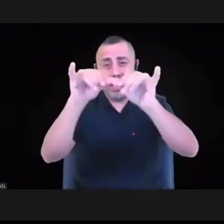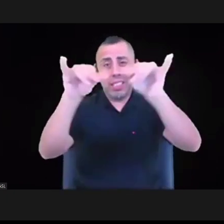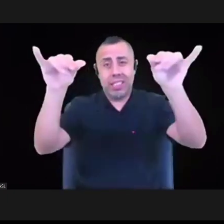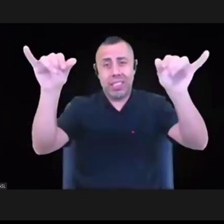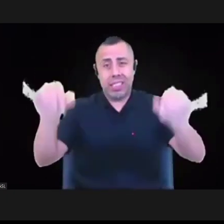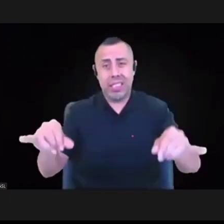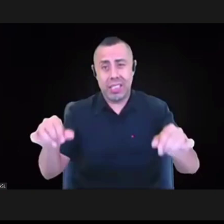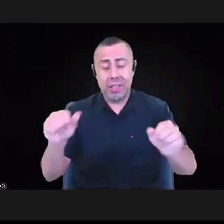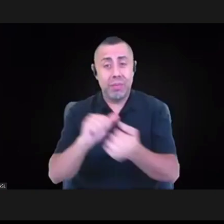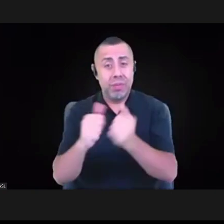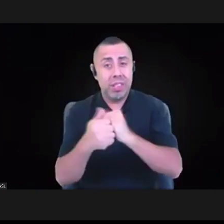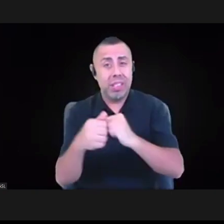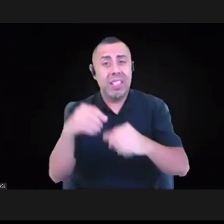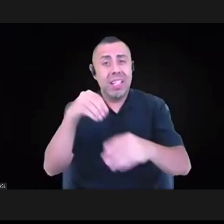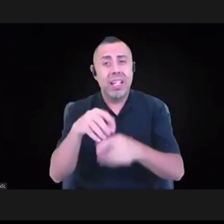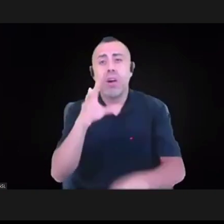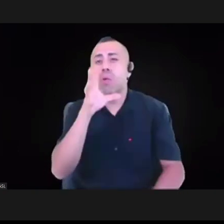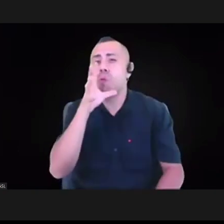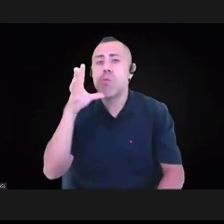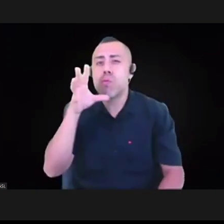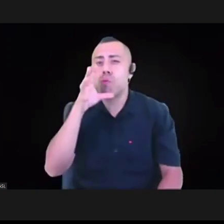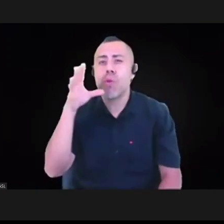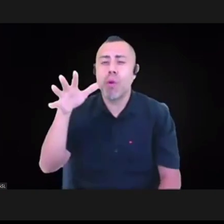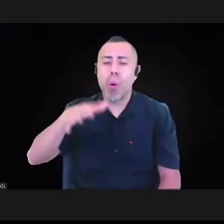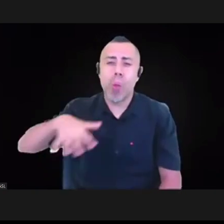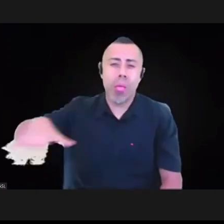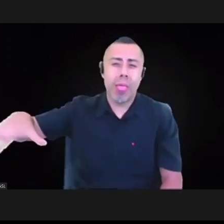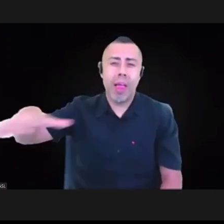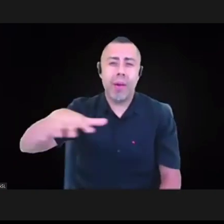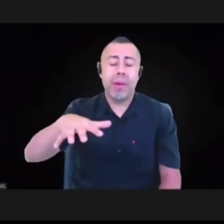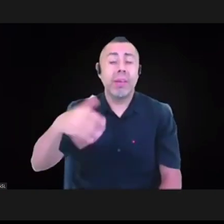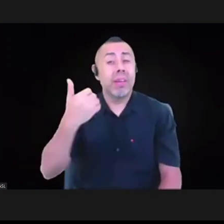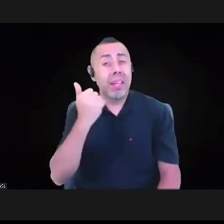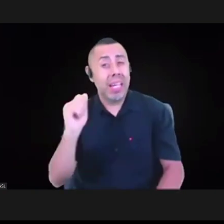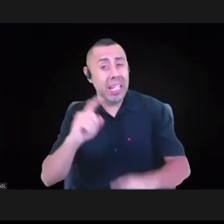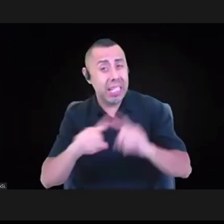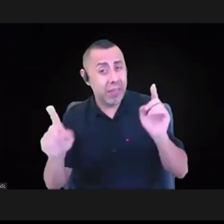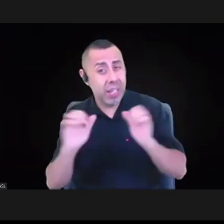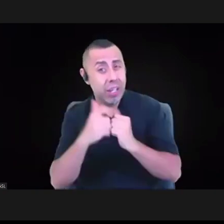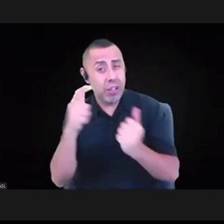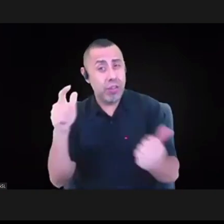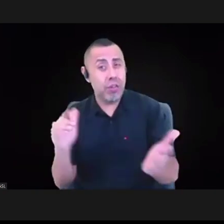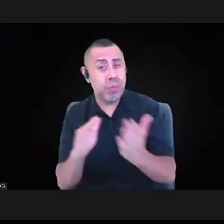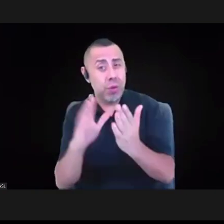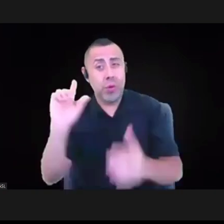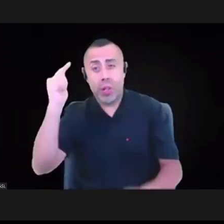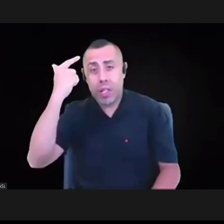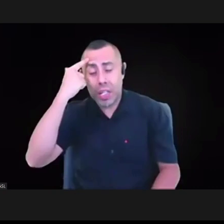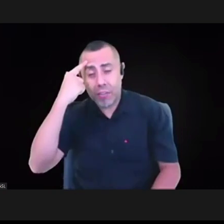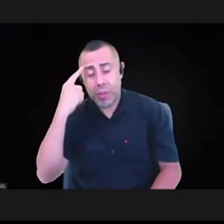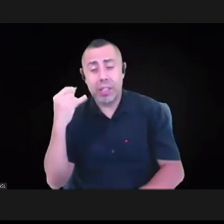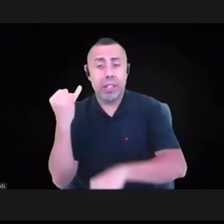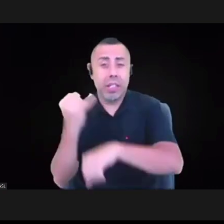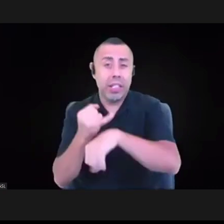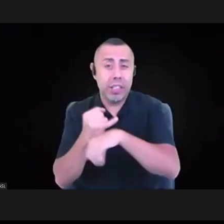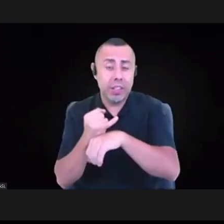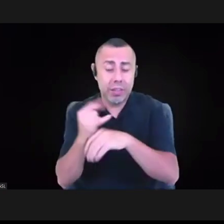you'd see in approaching change either in government, arts institutions, higher education, funding, et cetera?